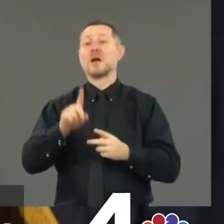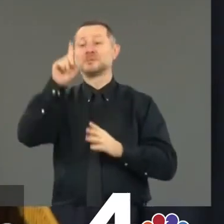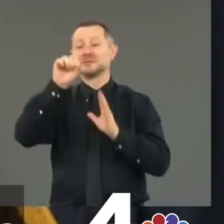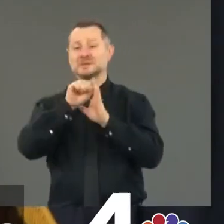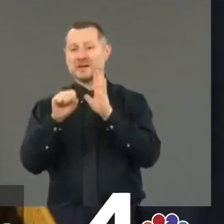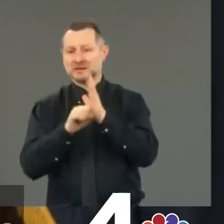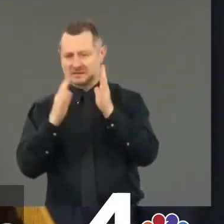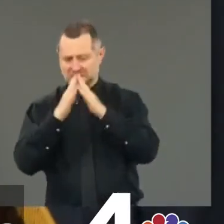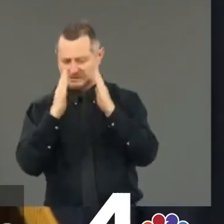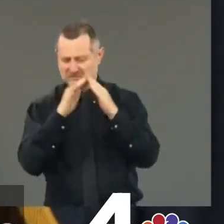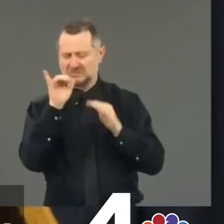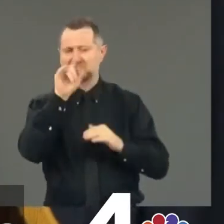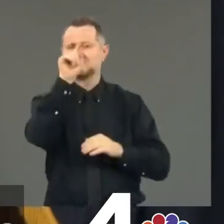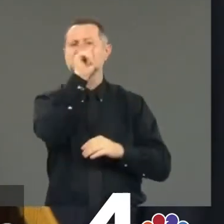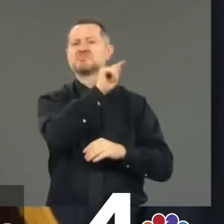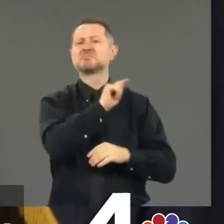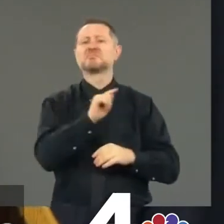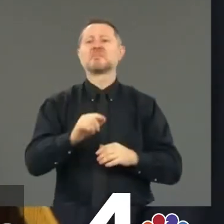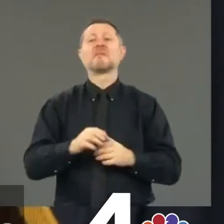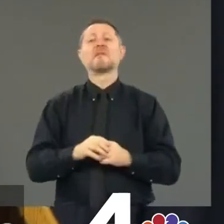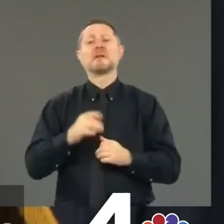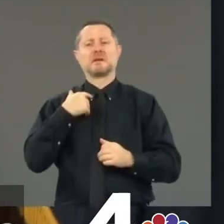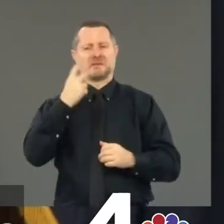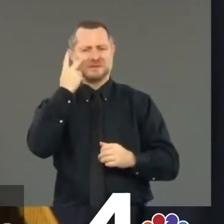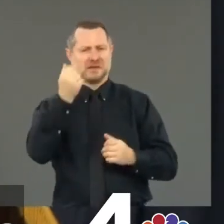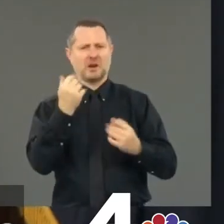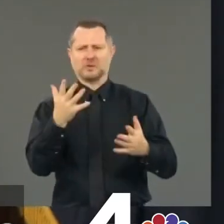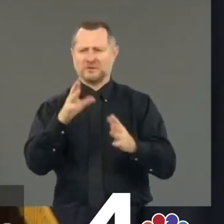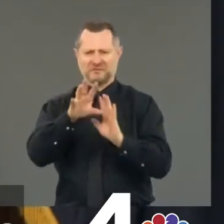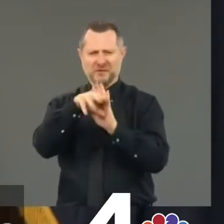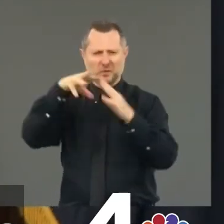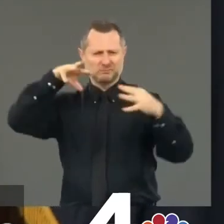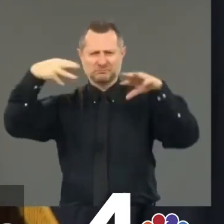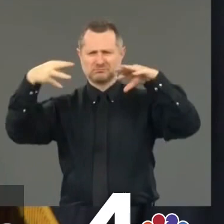We've seen a lot of disturbing video about the protests